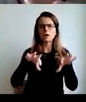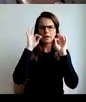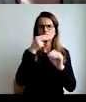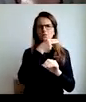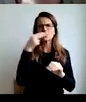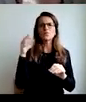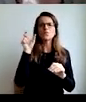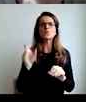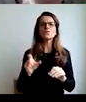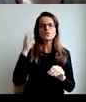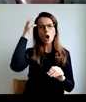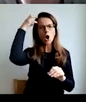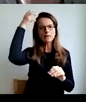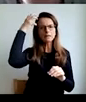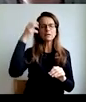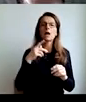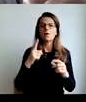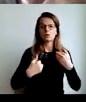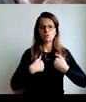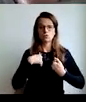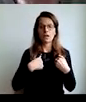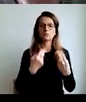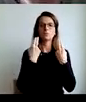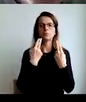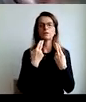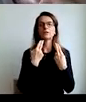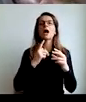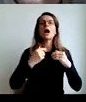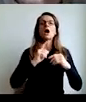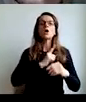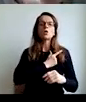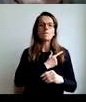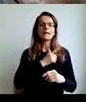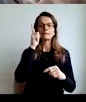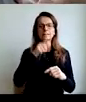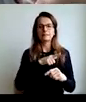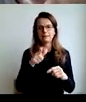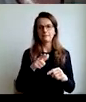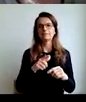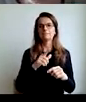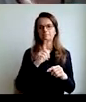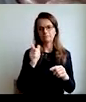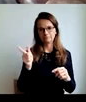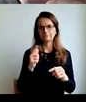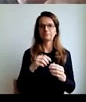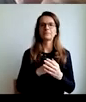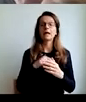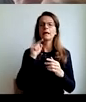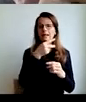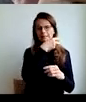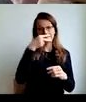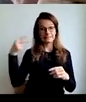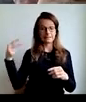on line, Freud said, love and work are important in work,